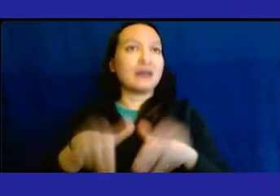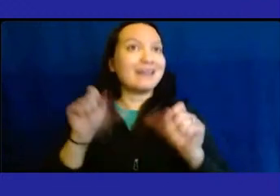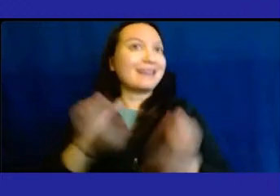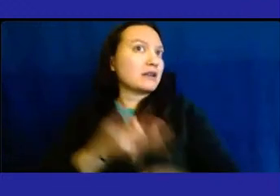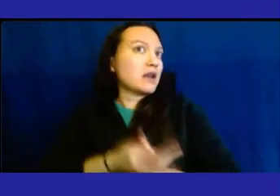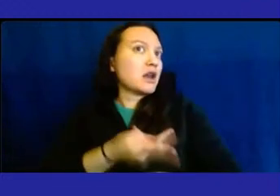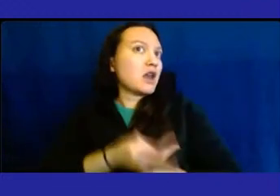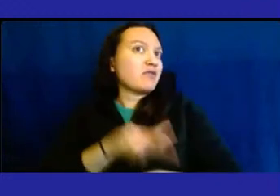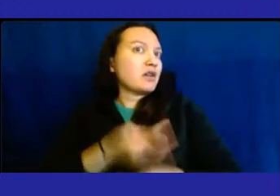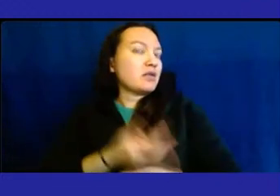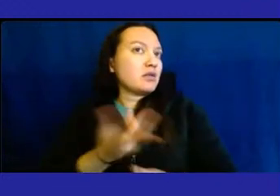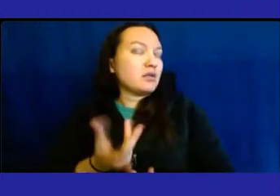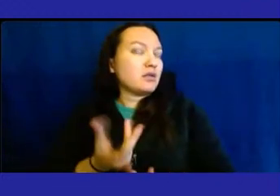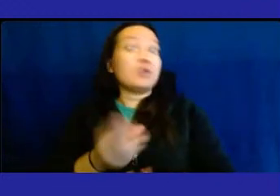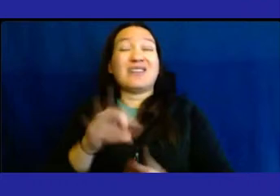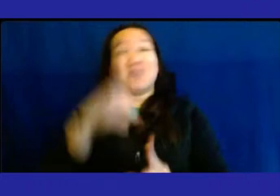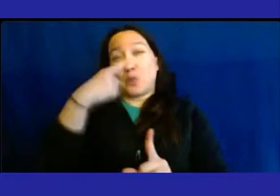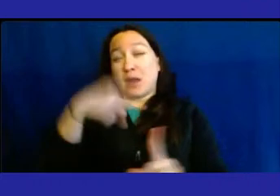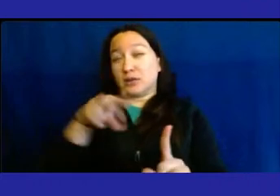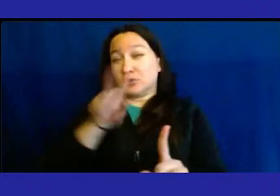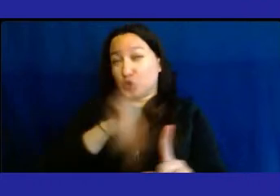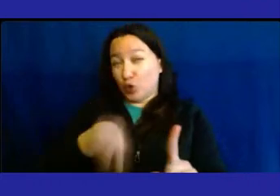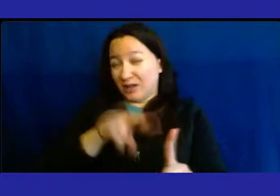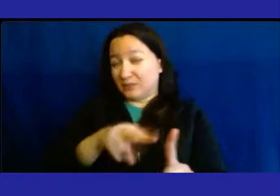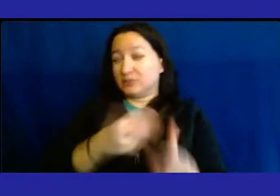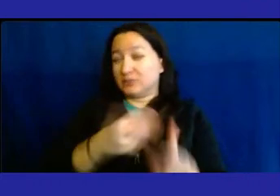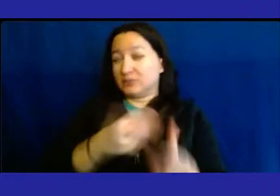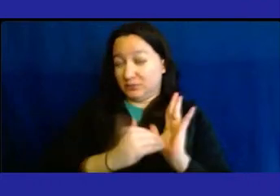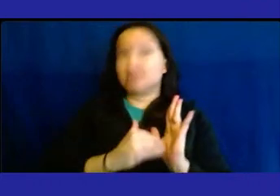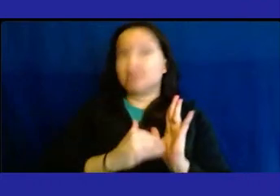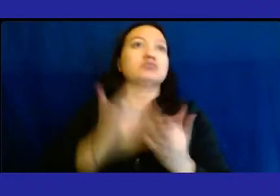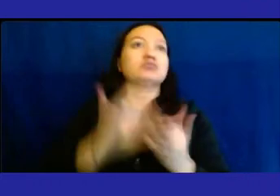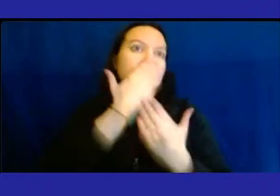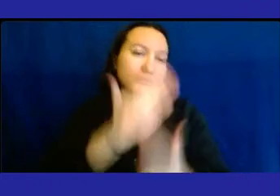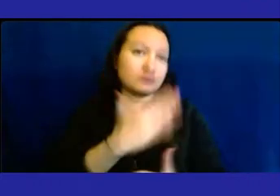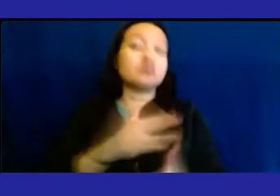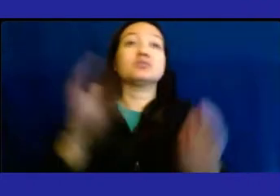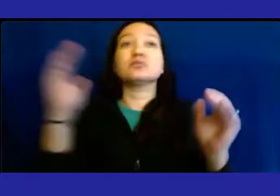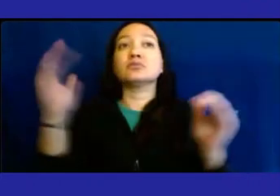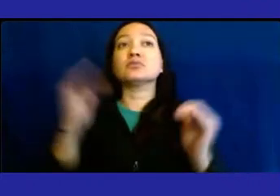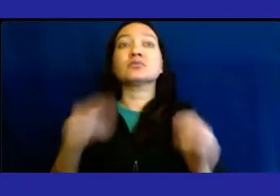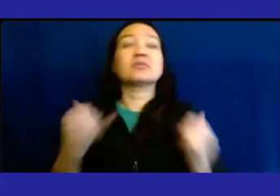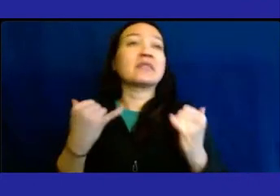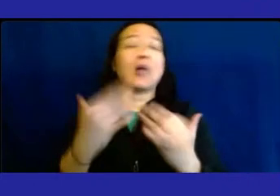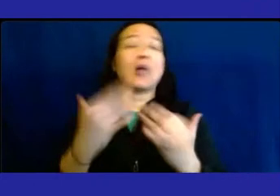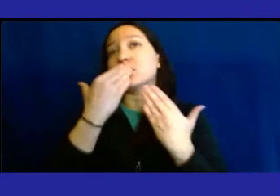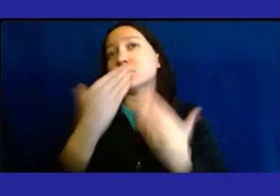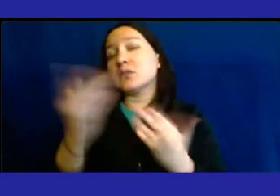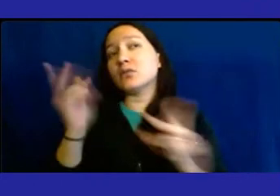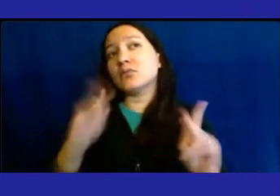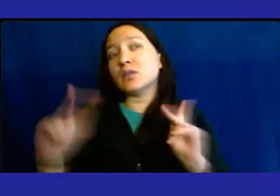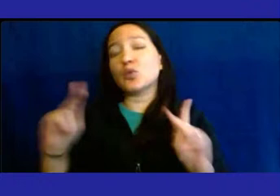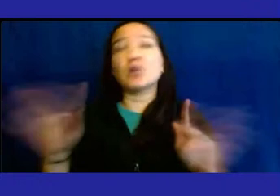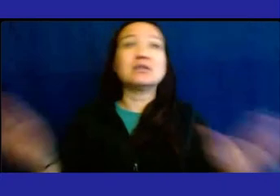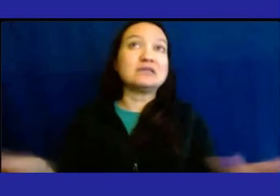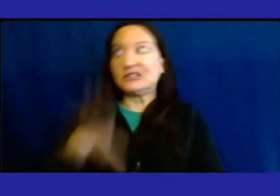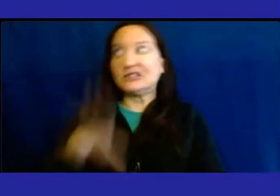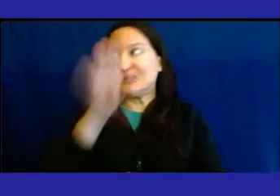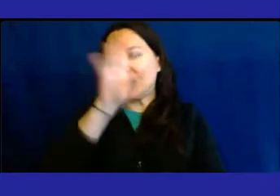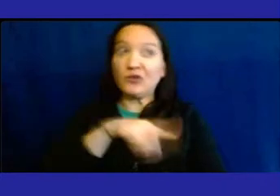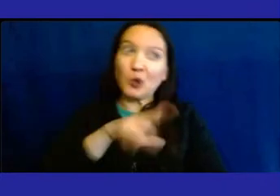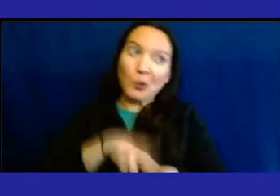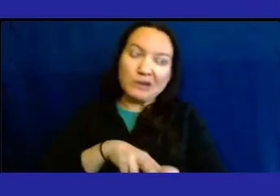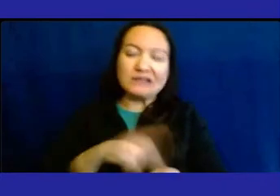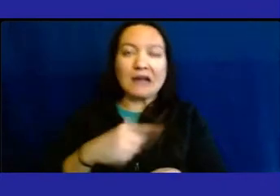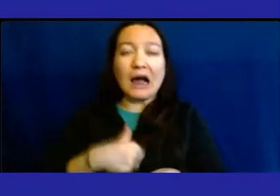of. So if we can look into that, we'd appreciate that also. And now I'd just like to thank everybody. Of course, you know, I'd like